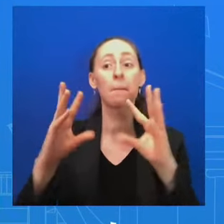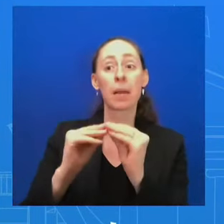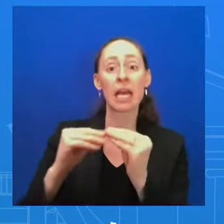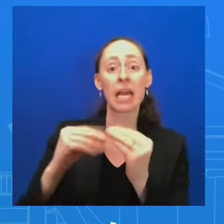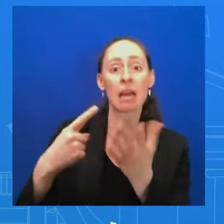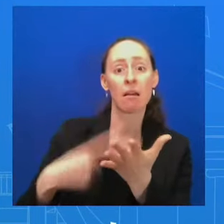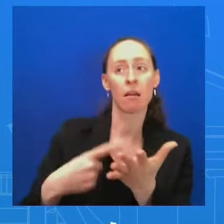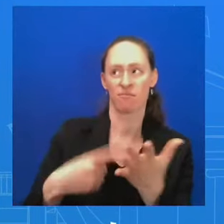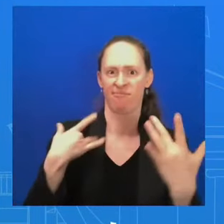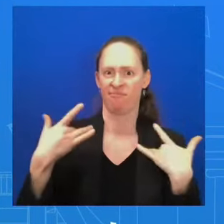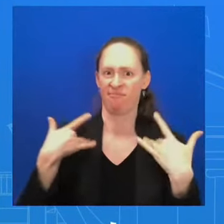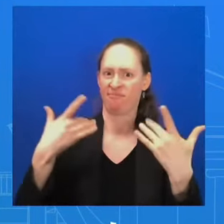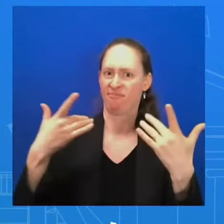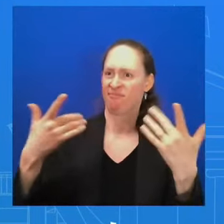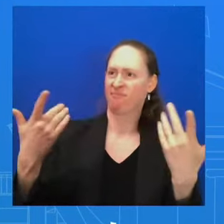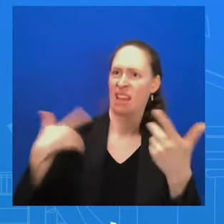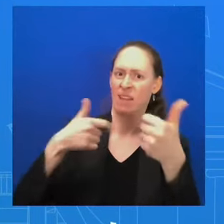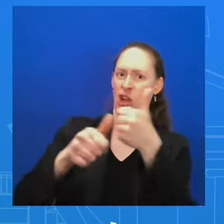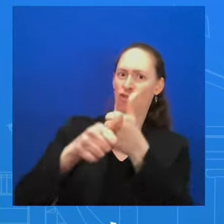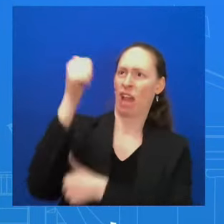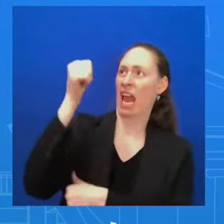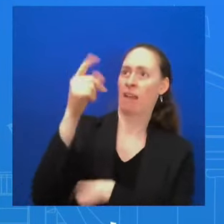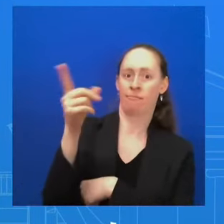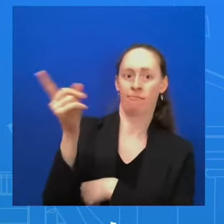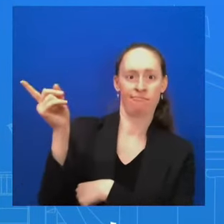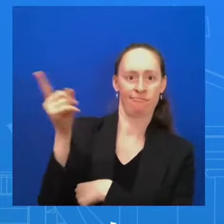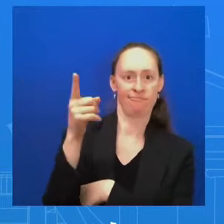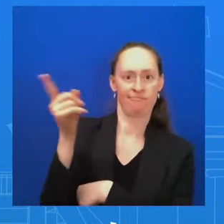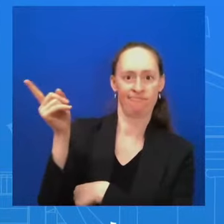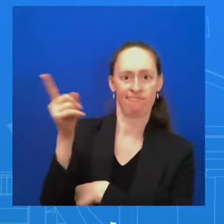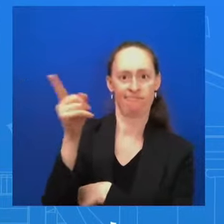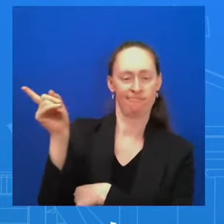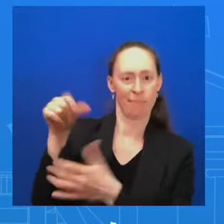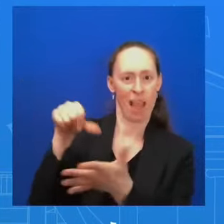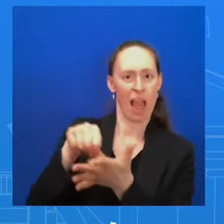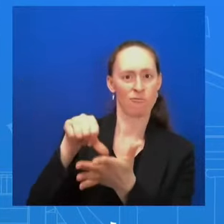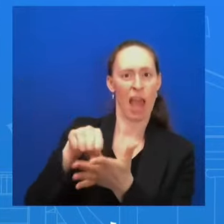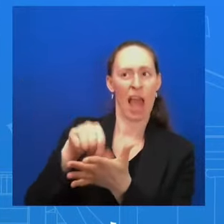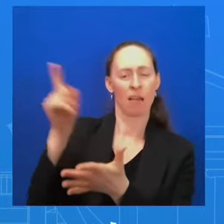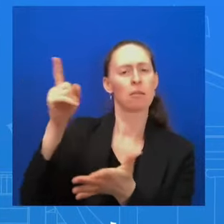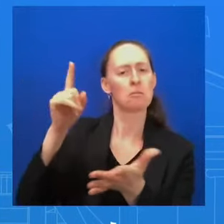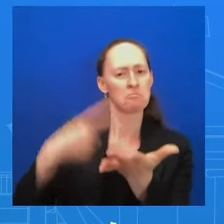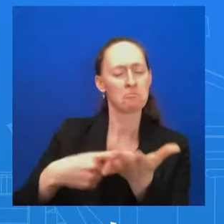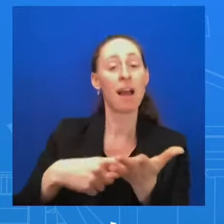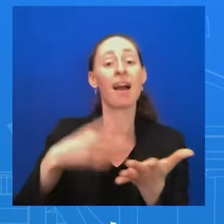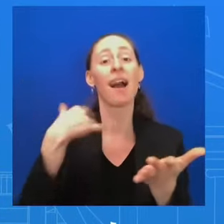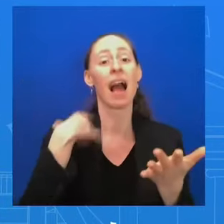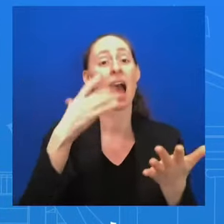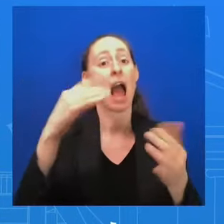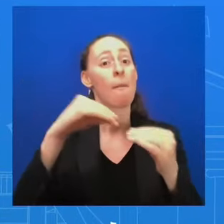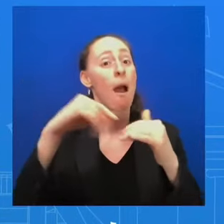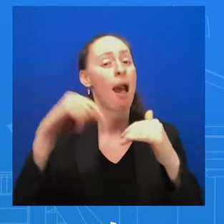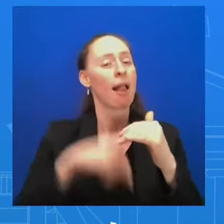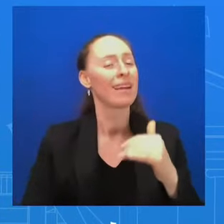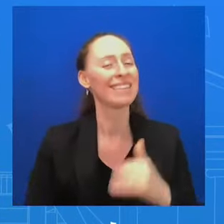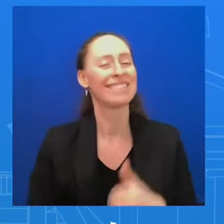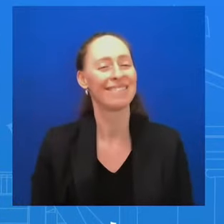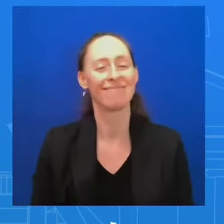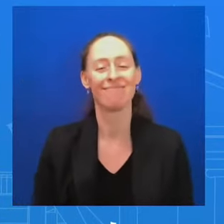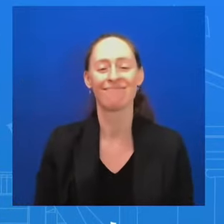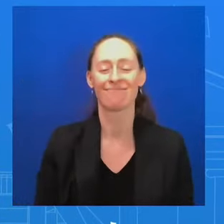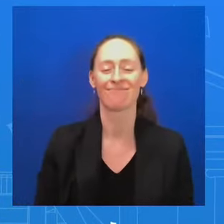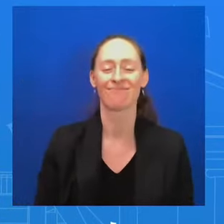to Israel's security, and I think I need to leave it at that. It's really as far as I can go. On October 7th, President Biden said, my